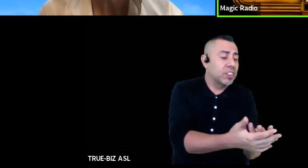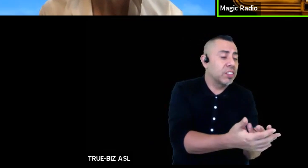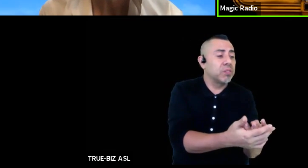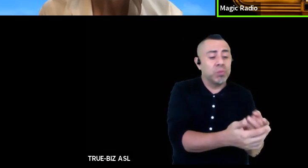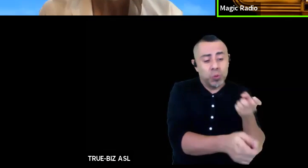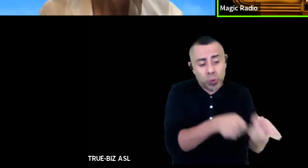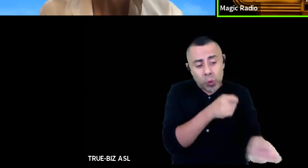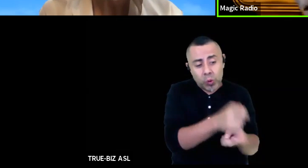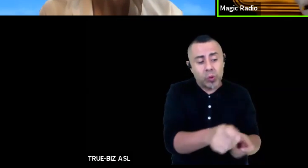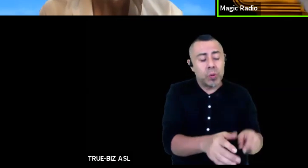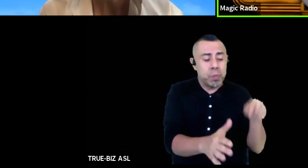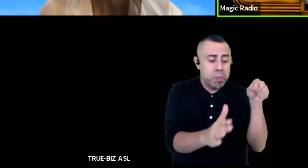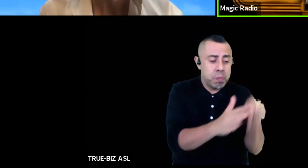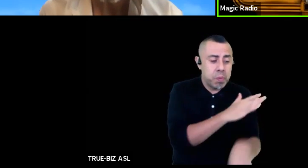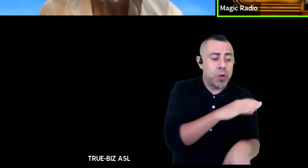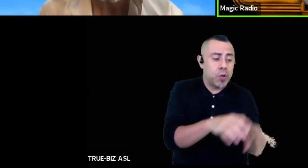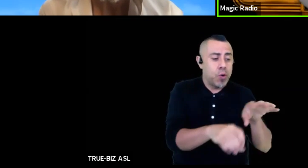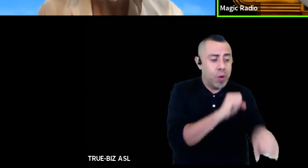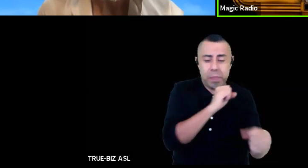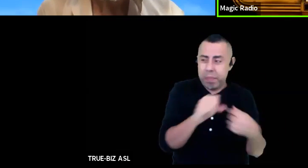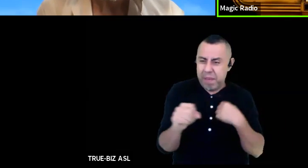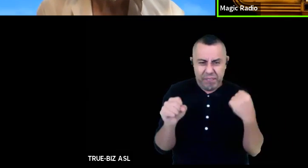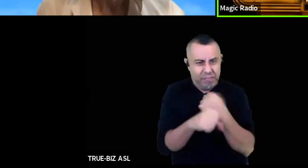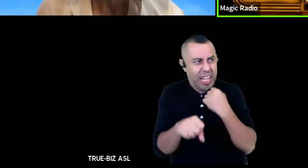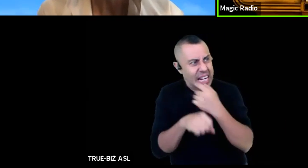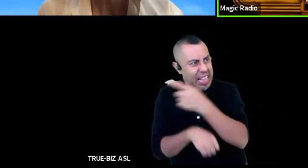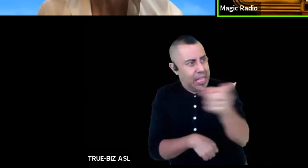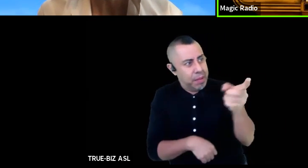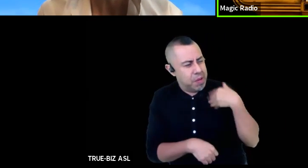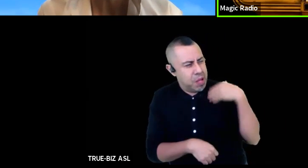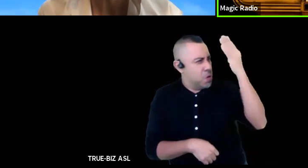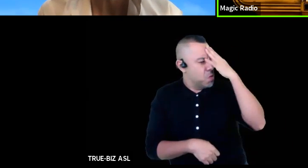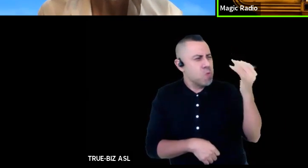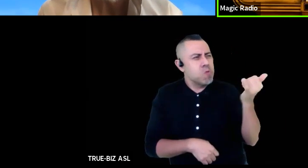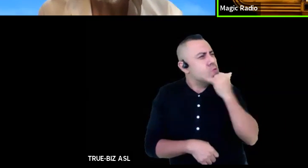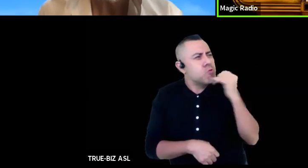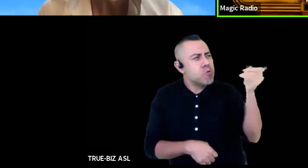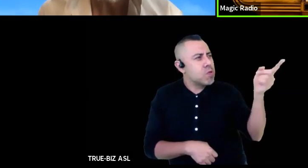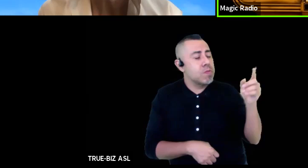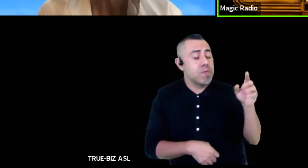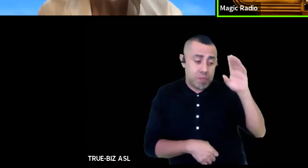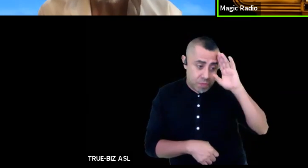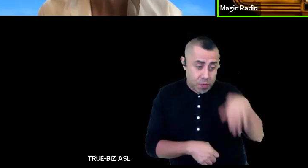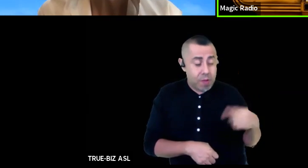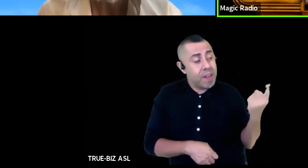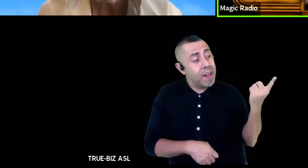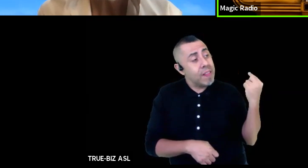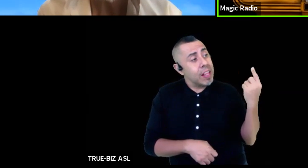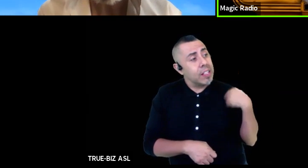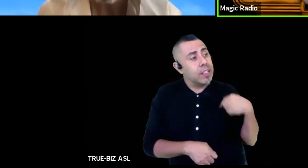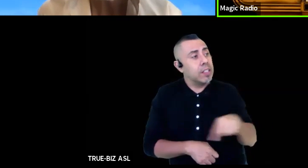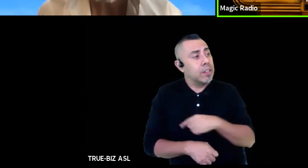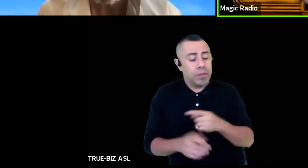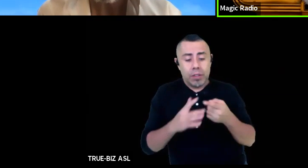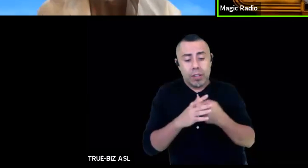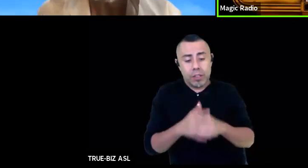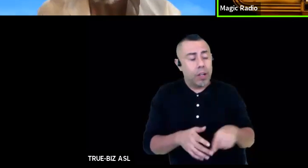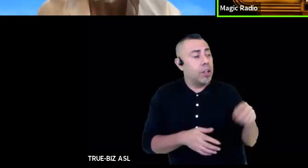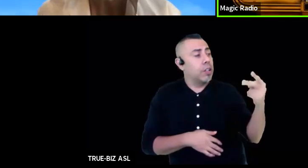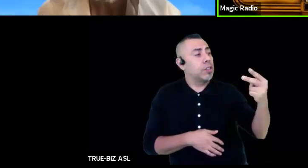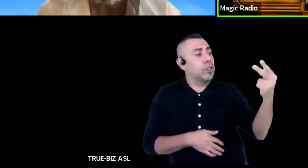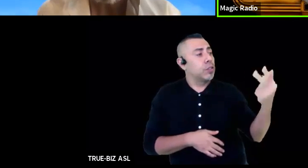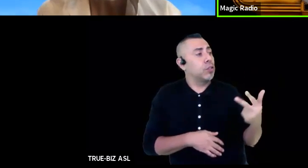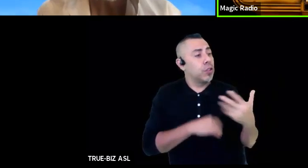contrary to what you say so I know you're wrong since last year we've been in the process of getting two thirds of the country that can't read